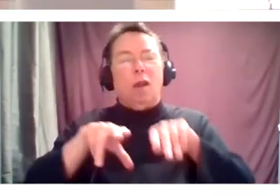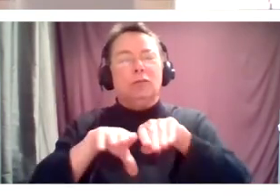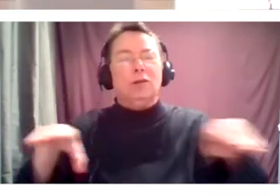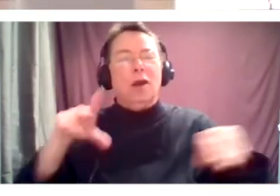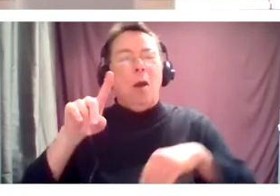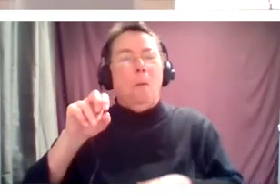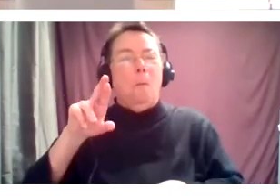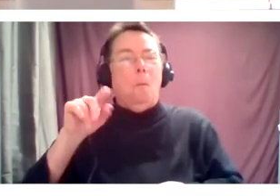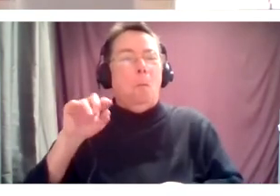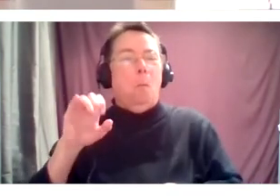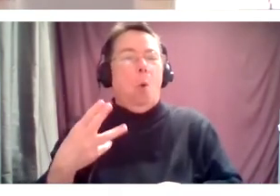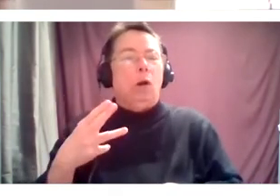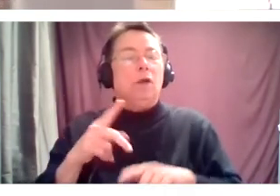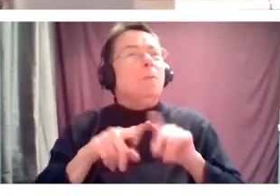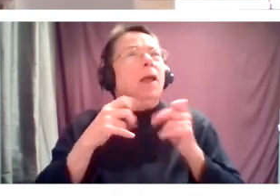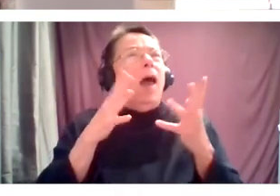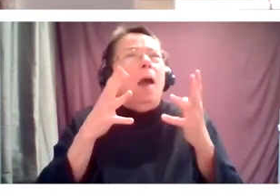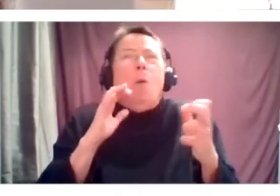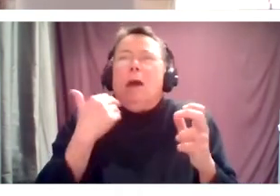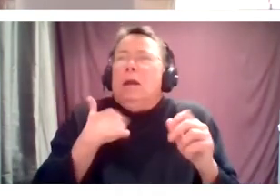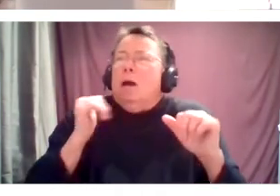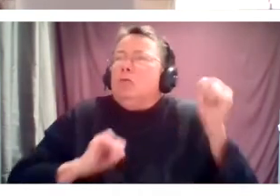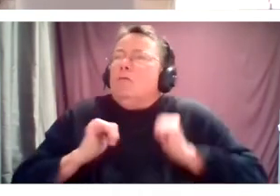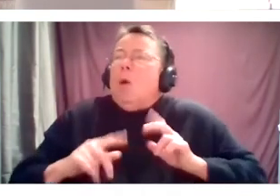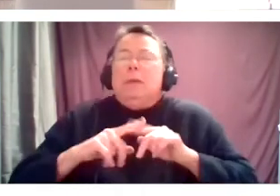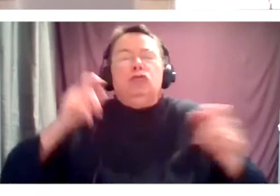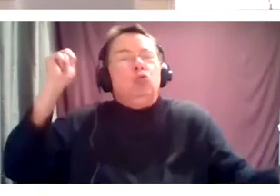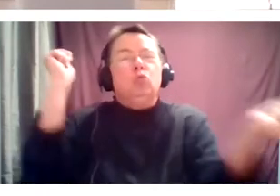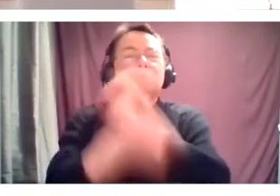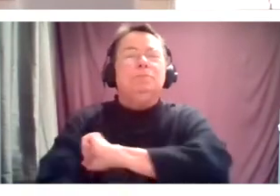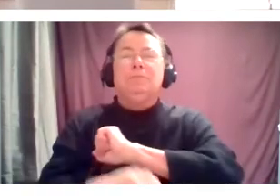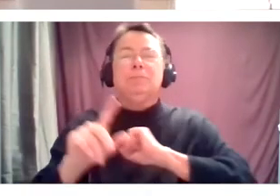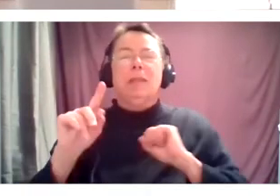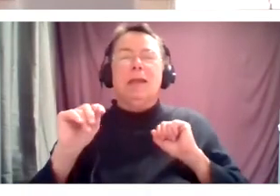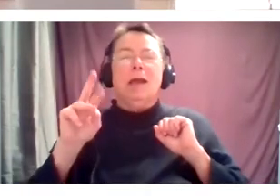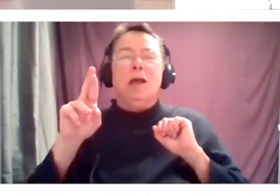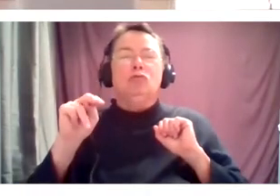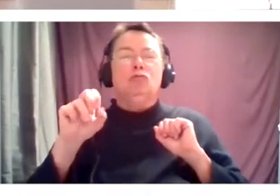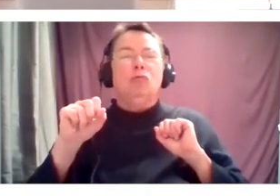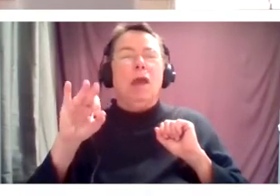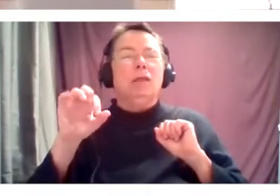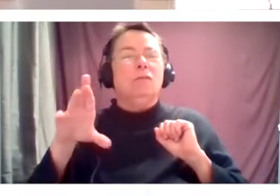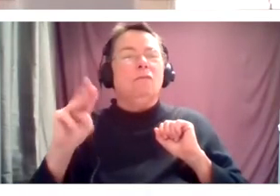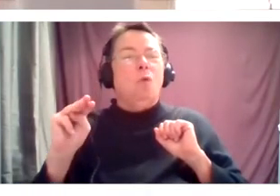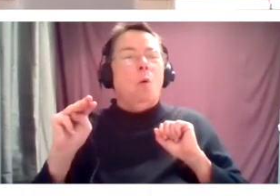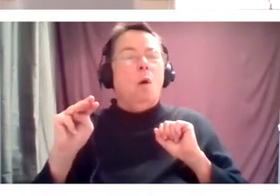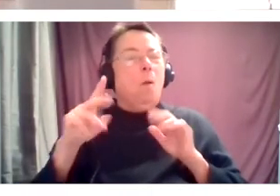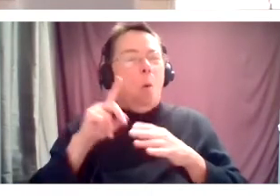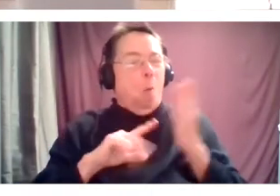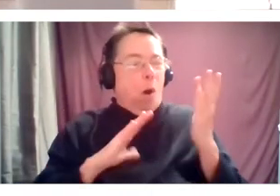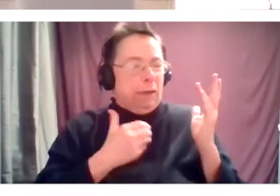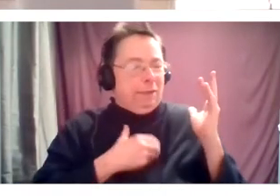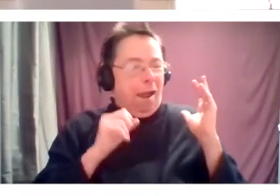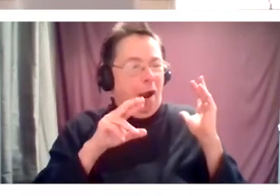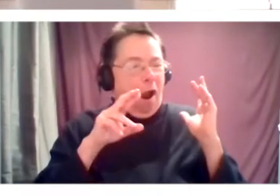transformative. I'm looking at, but transformative in what is the art we are creating as a sector and putting into the world? How